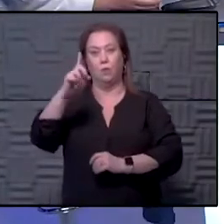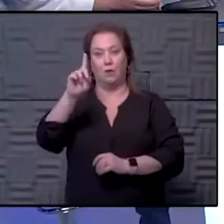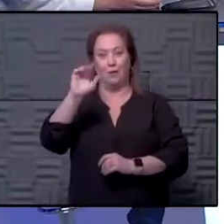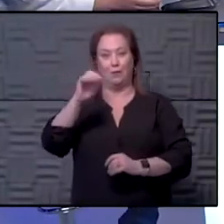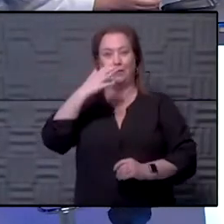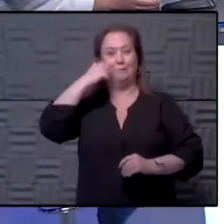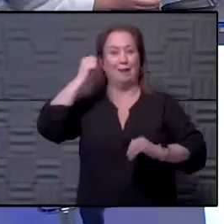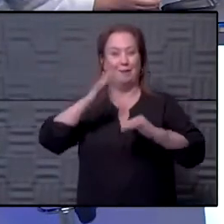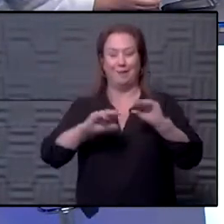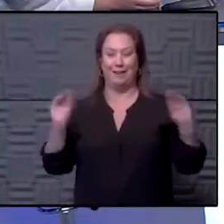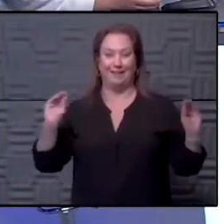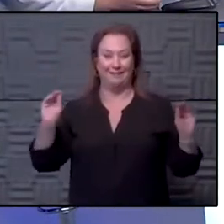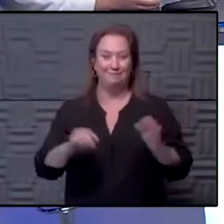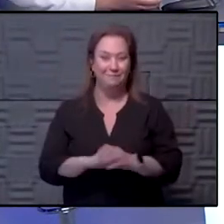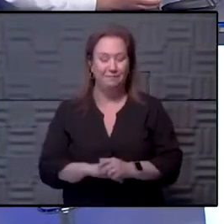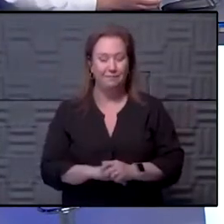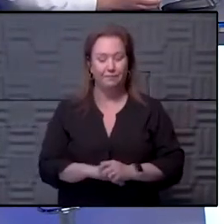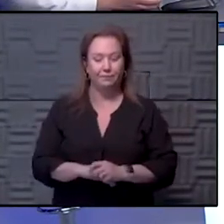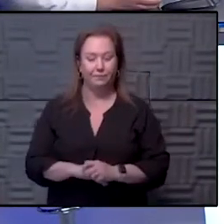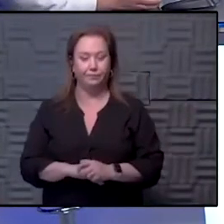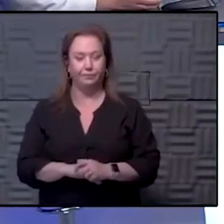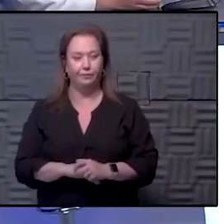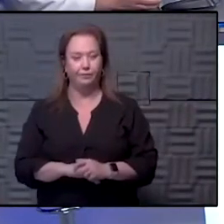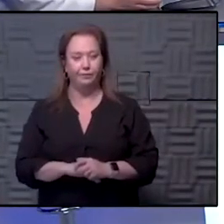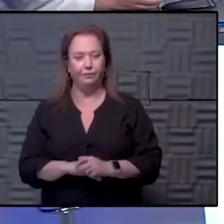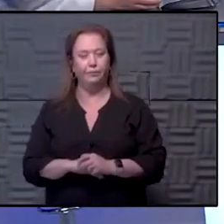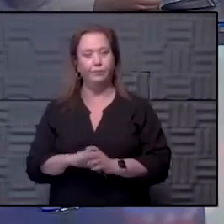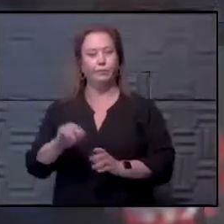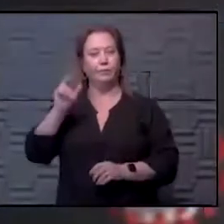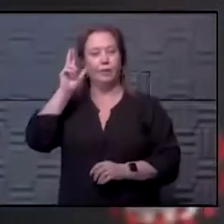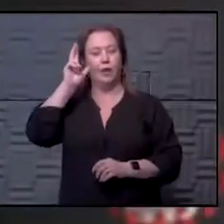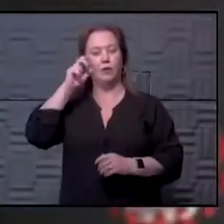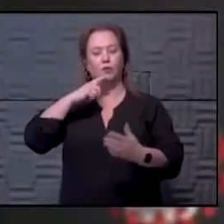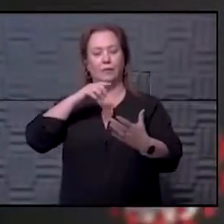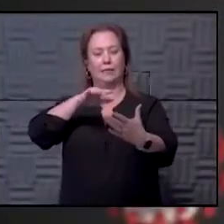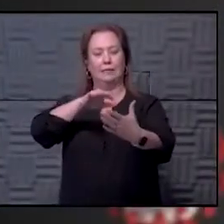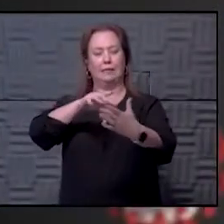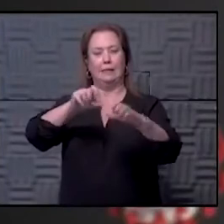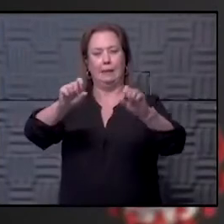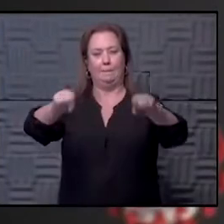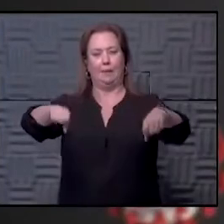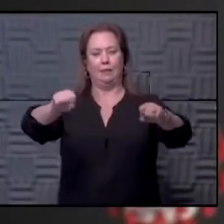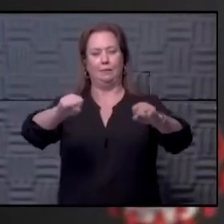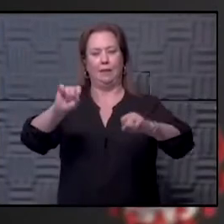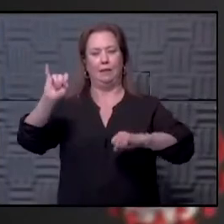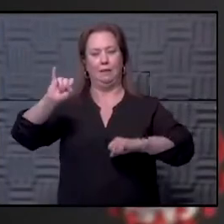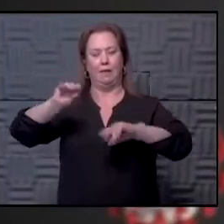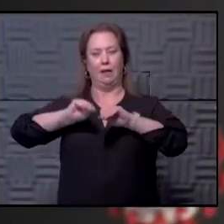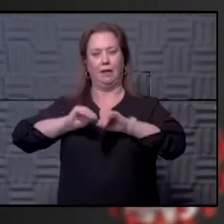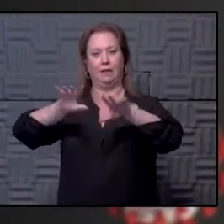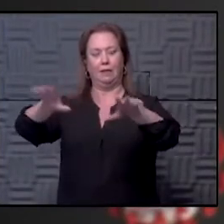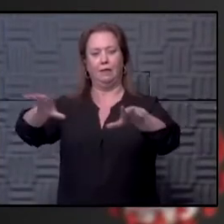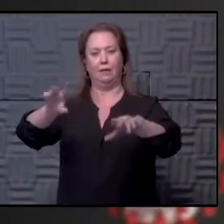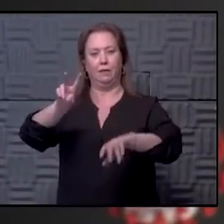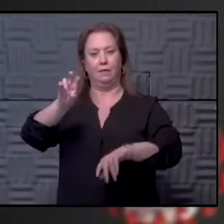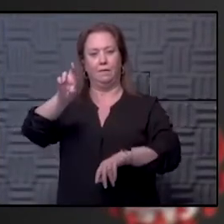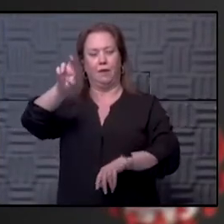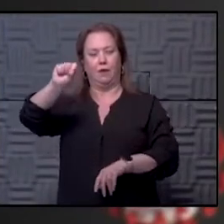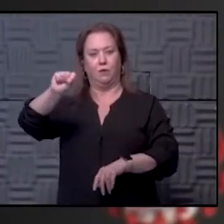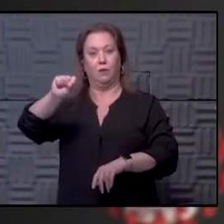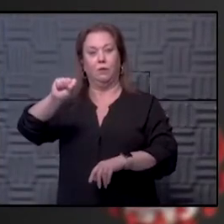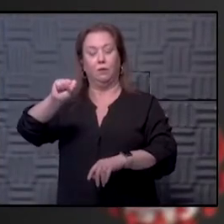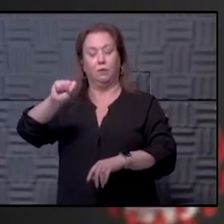dose. Yeah. I heard you say studies suggest the possibility of infecting others with the virus when